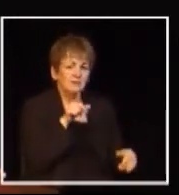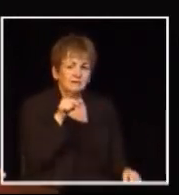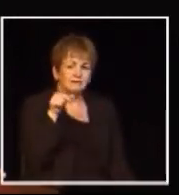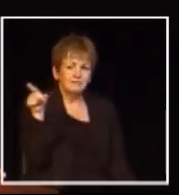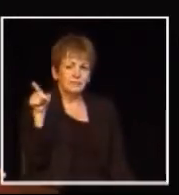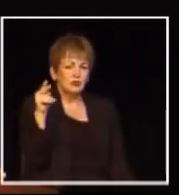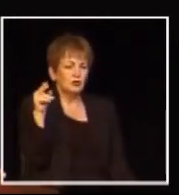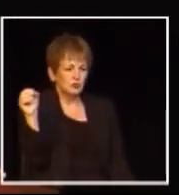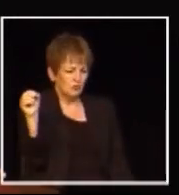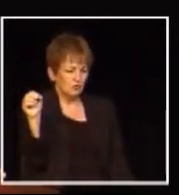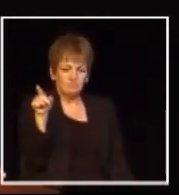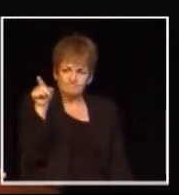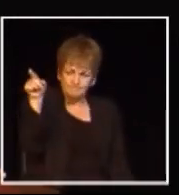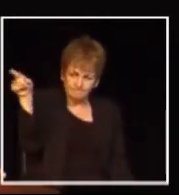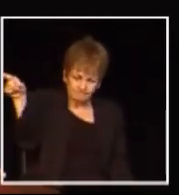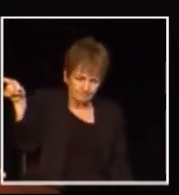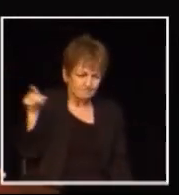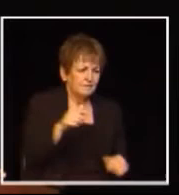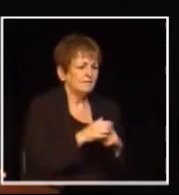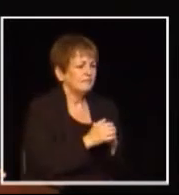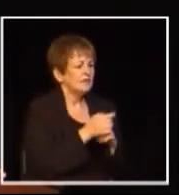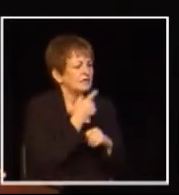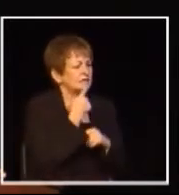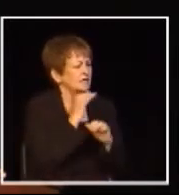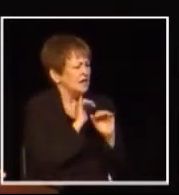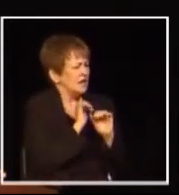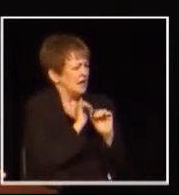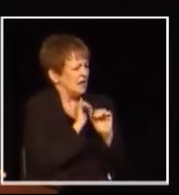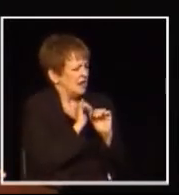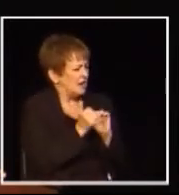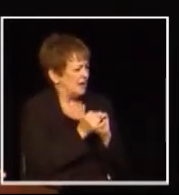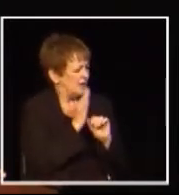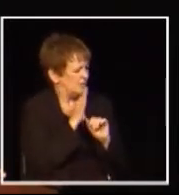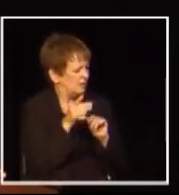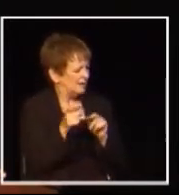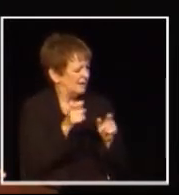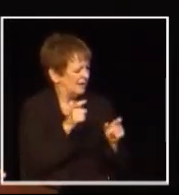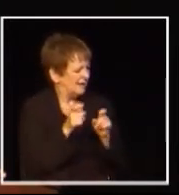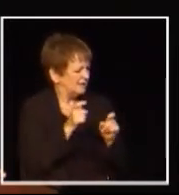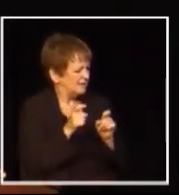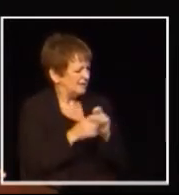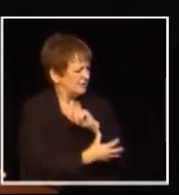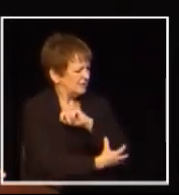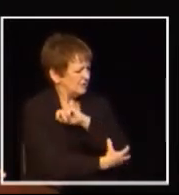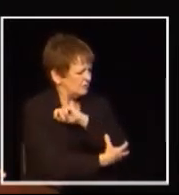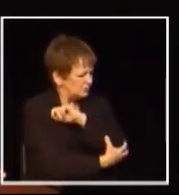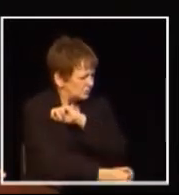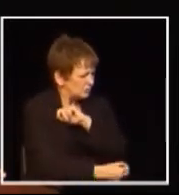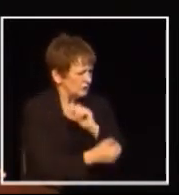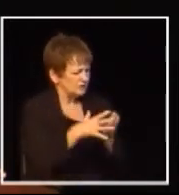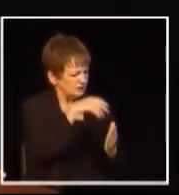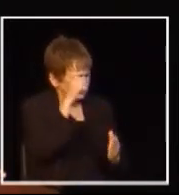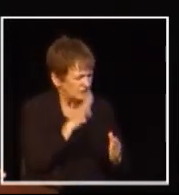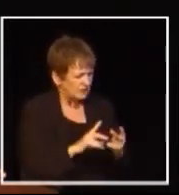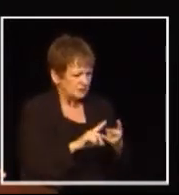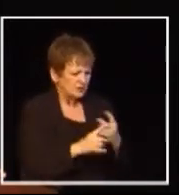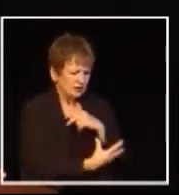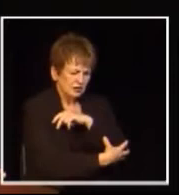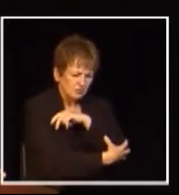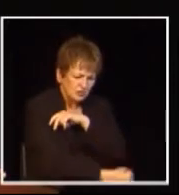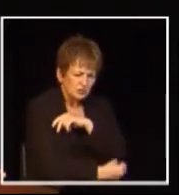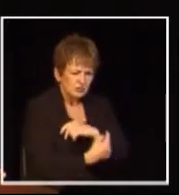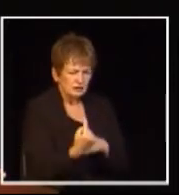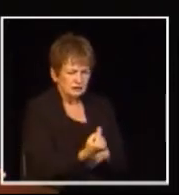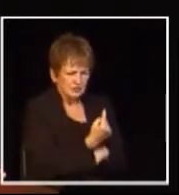directed to the no side and the question is how do you propose to deal with poor students or